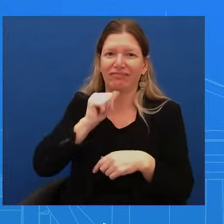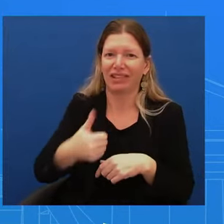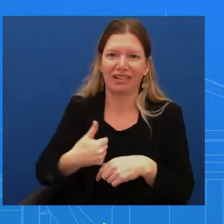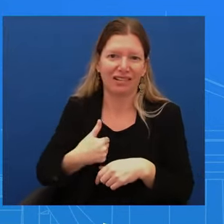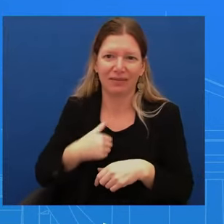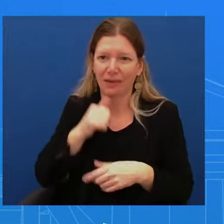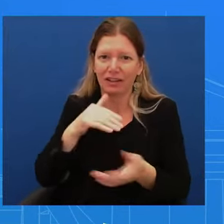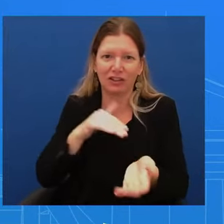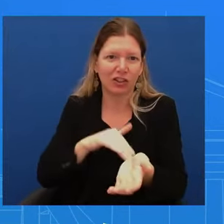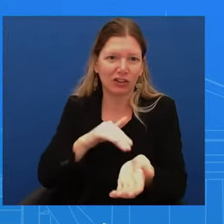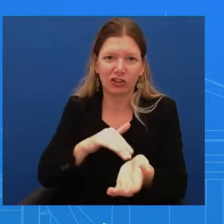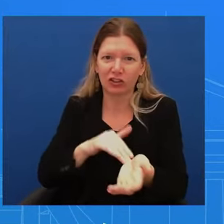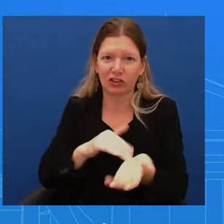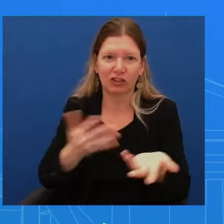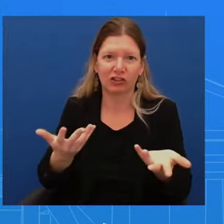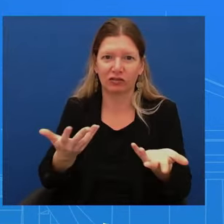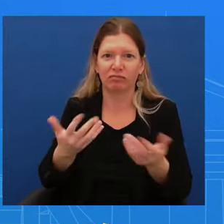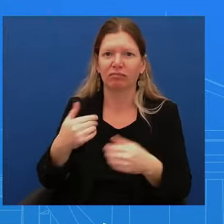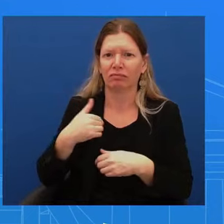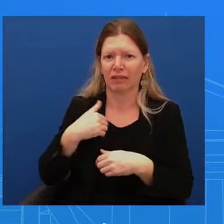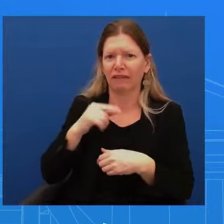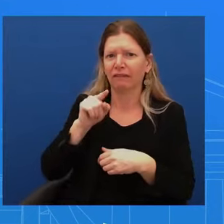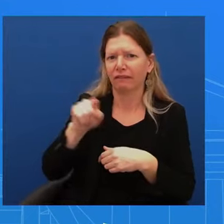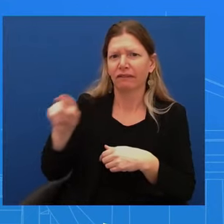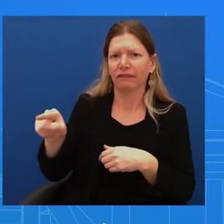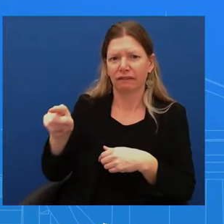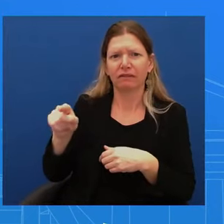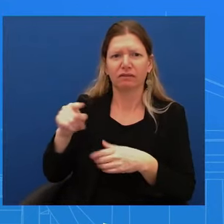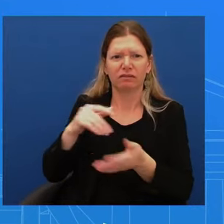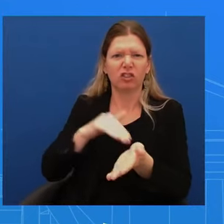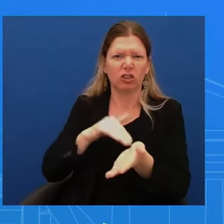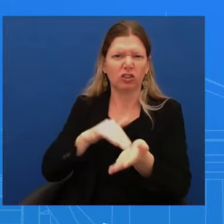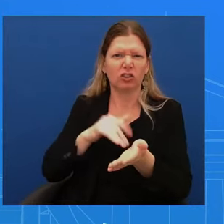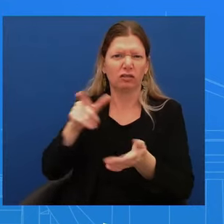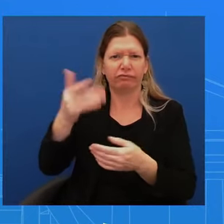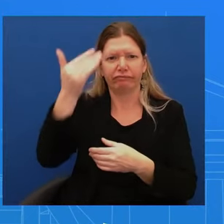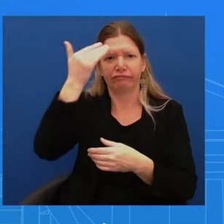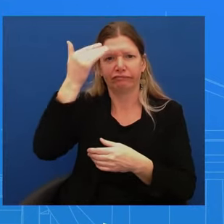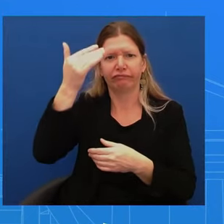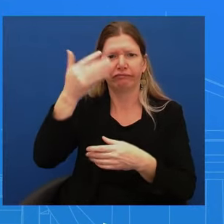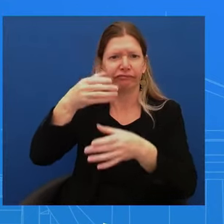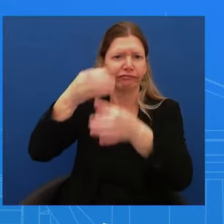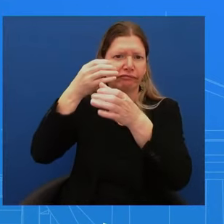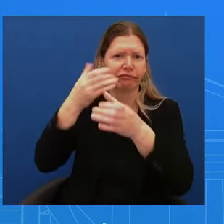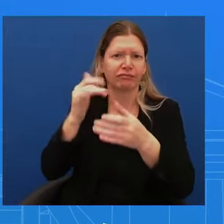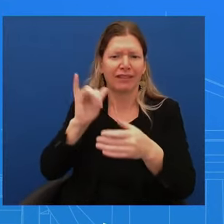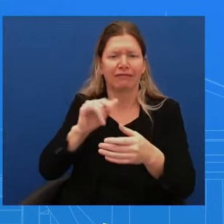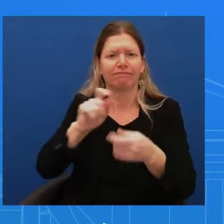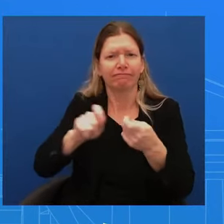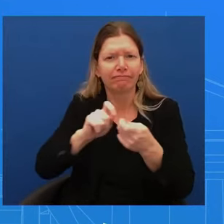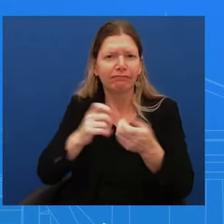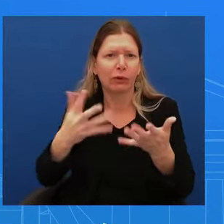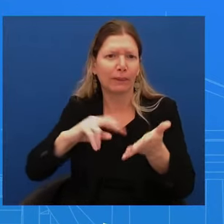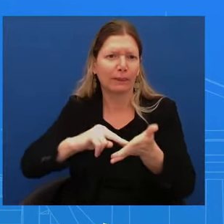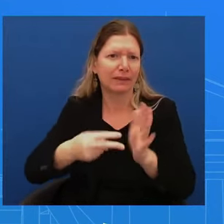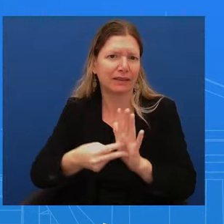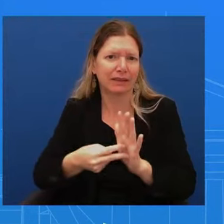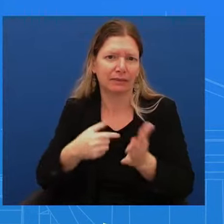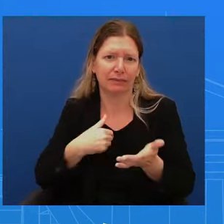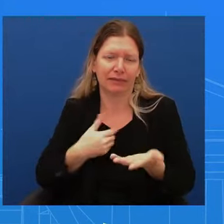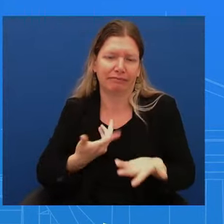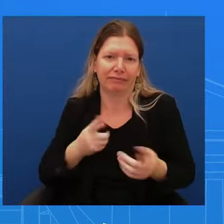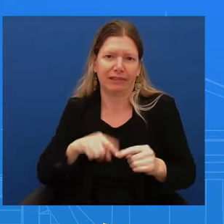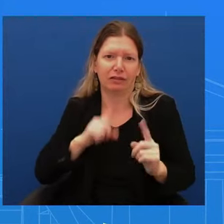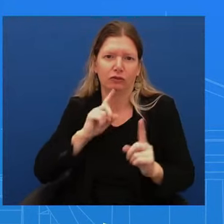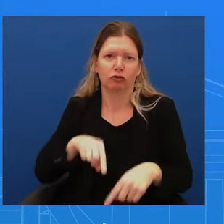They should speak to what that means. I'm not an expert. Thank you, John. What kind of commander in chief is President Biden